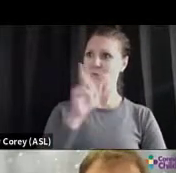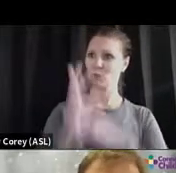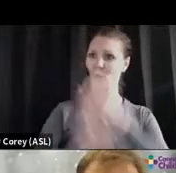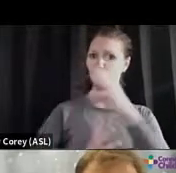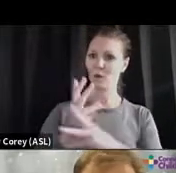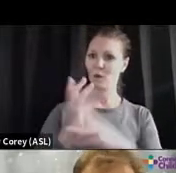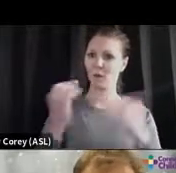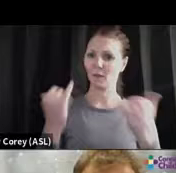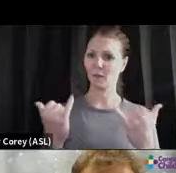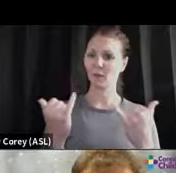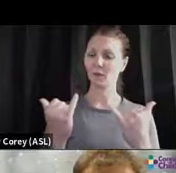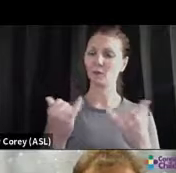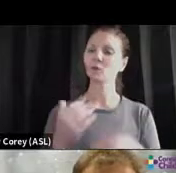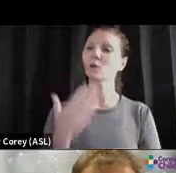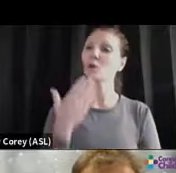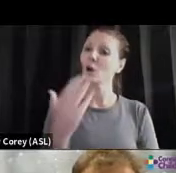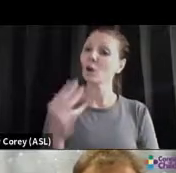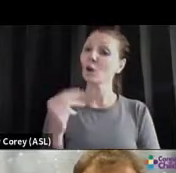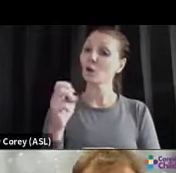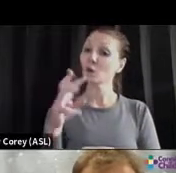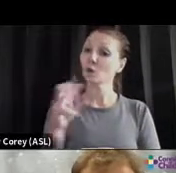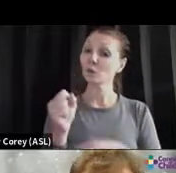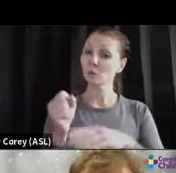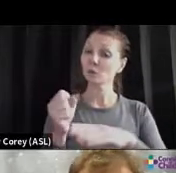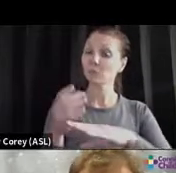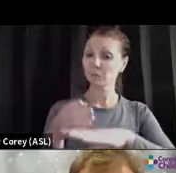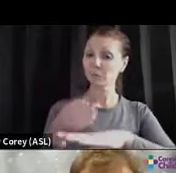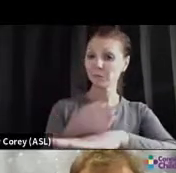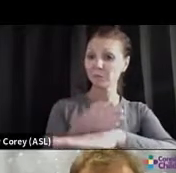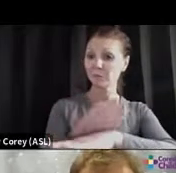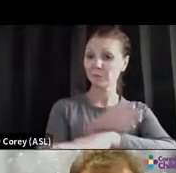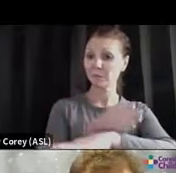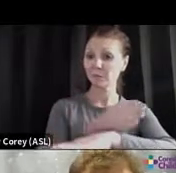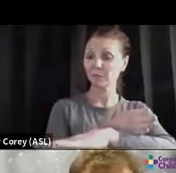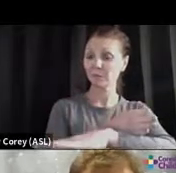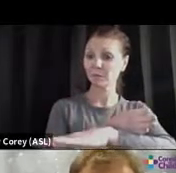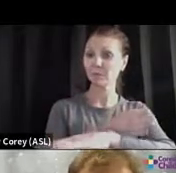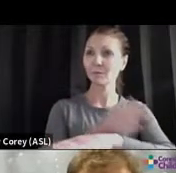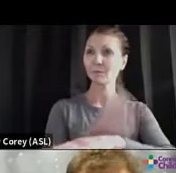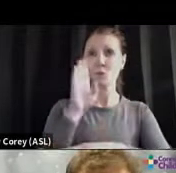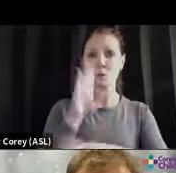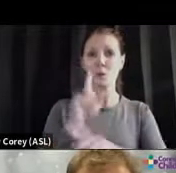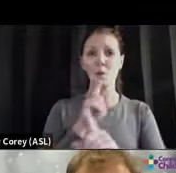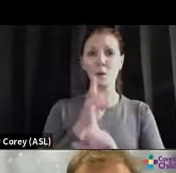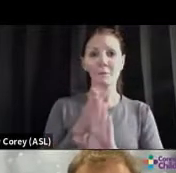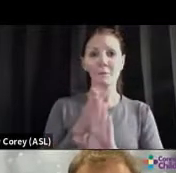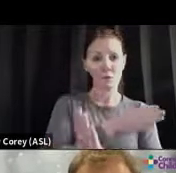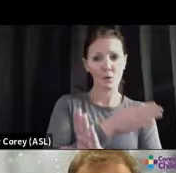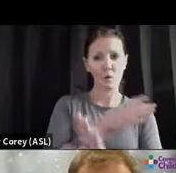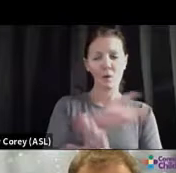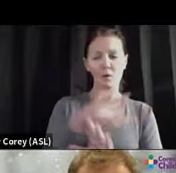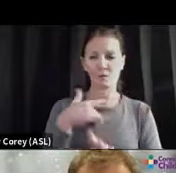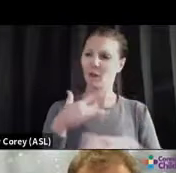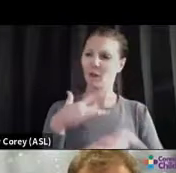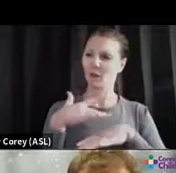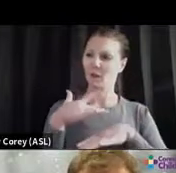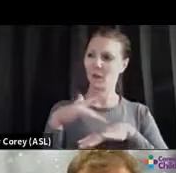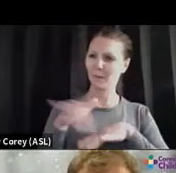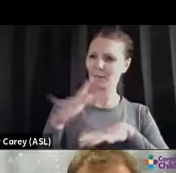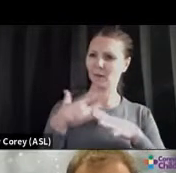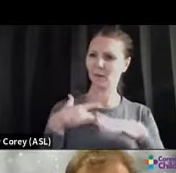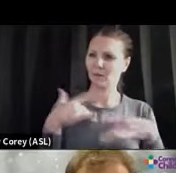getting there. Now, that feeling, that reality is the emptiness that we've been feeling, but there's hope that with